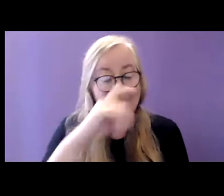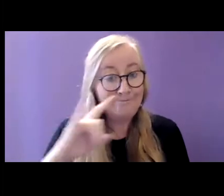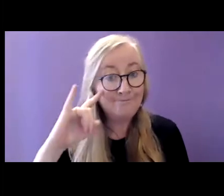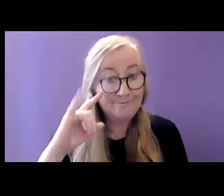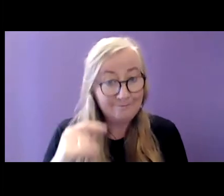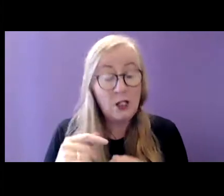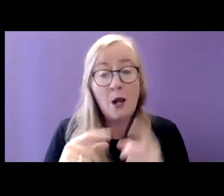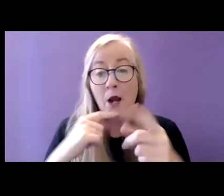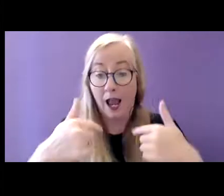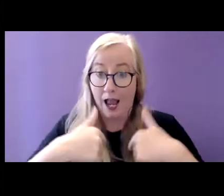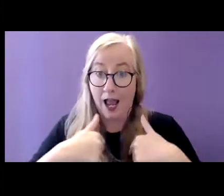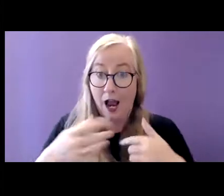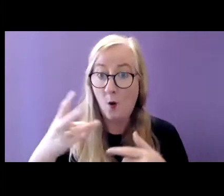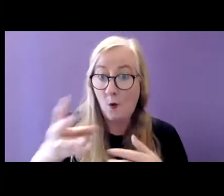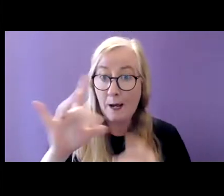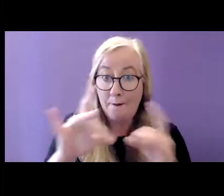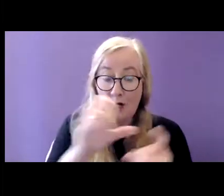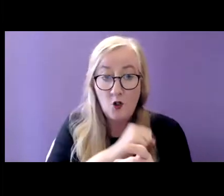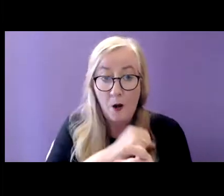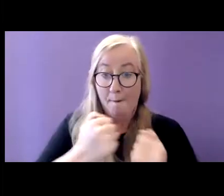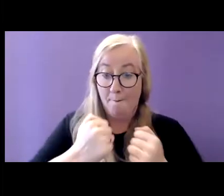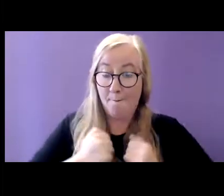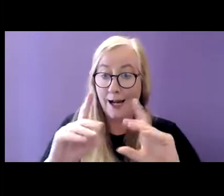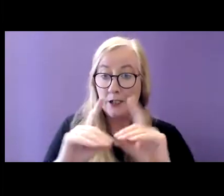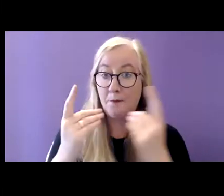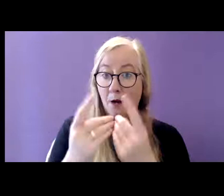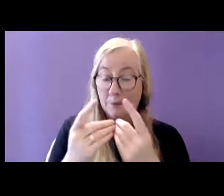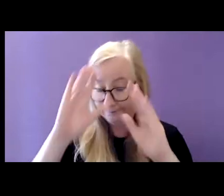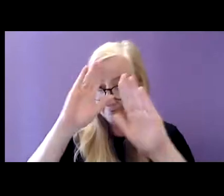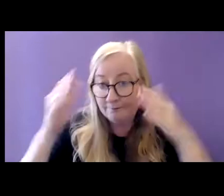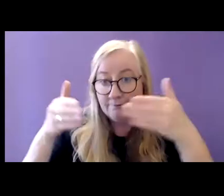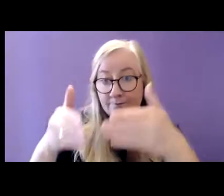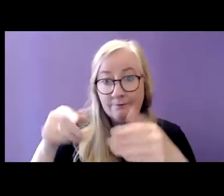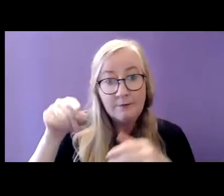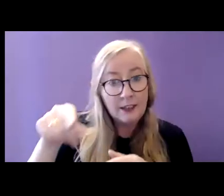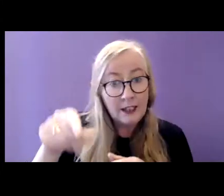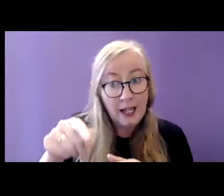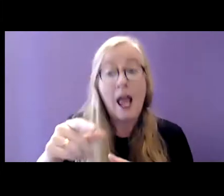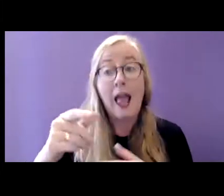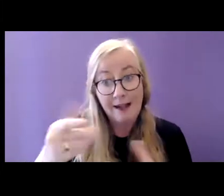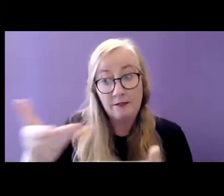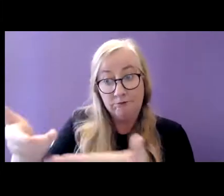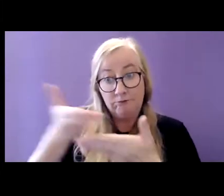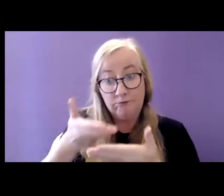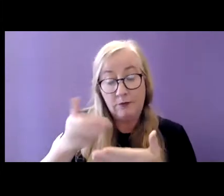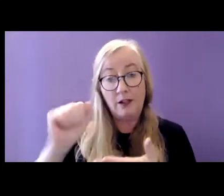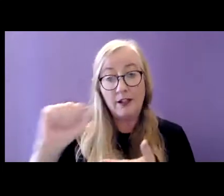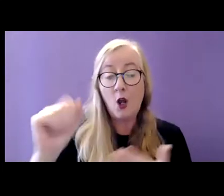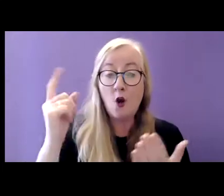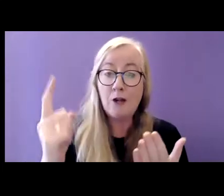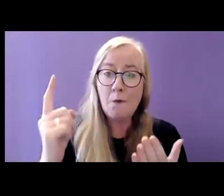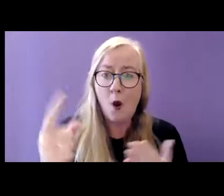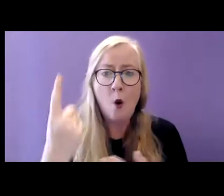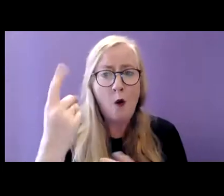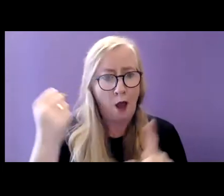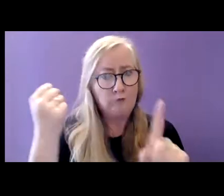make sure that officials in my department review these reports and consider their recommendations. One of the most striking